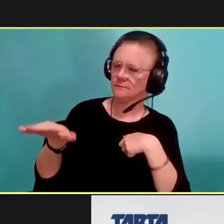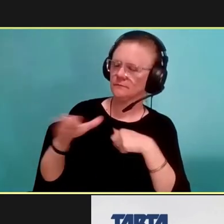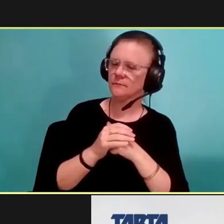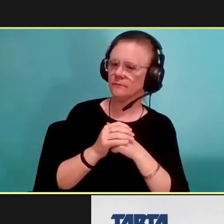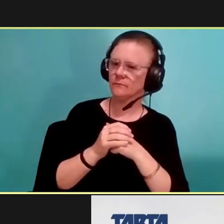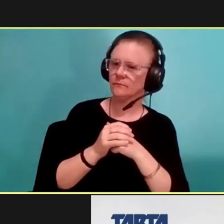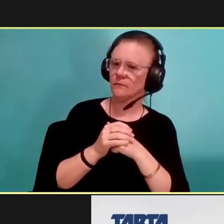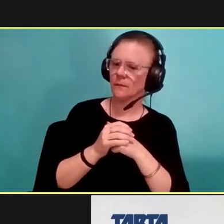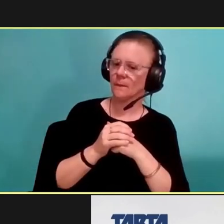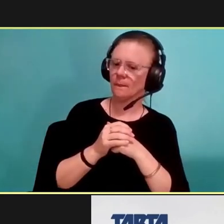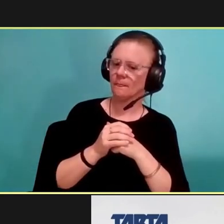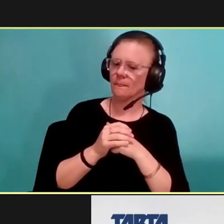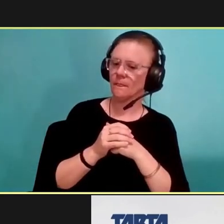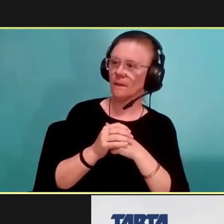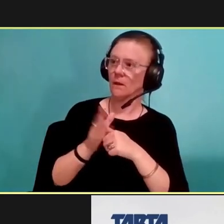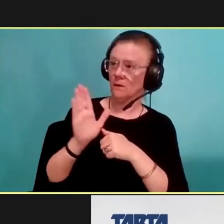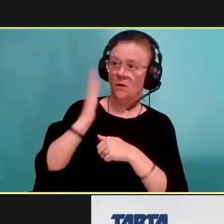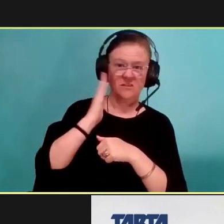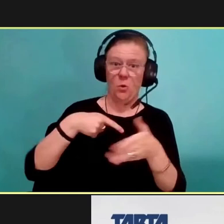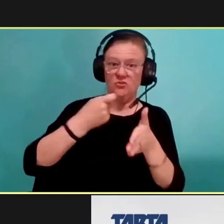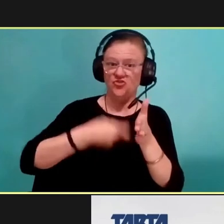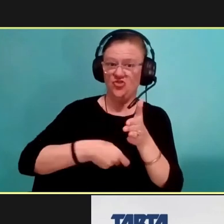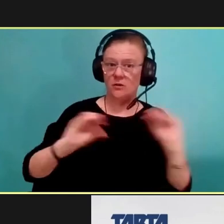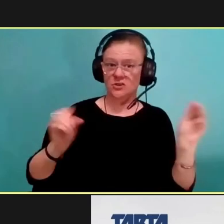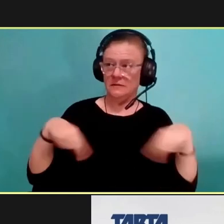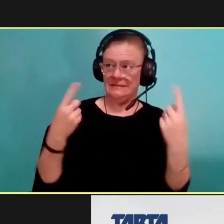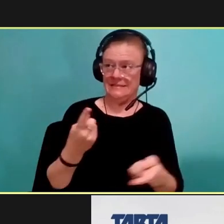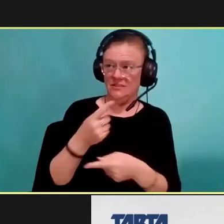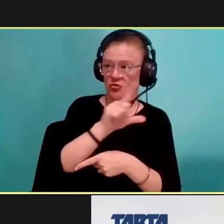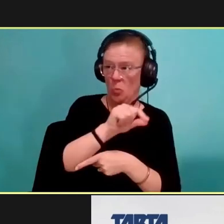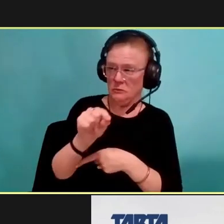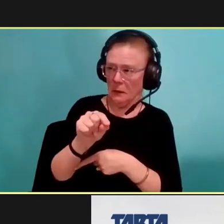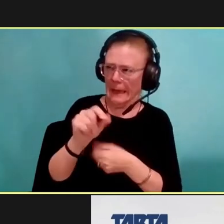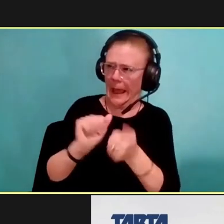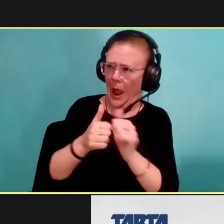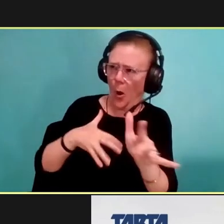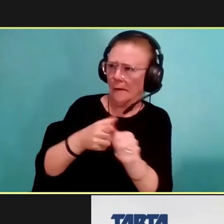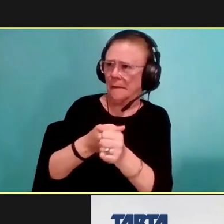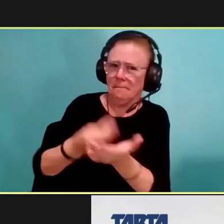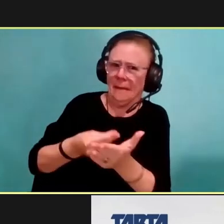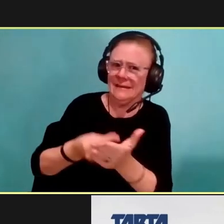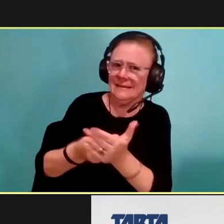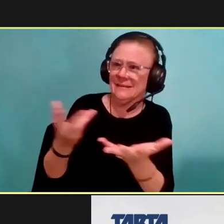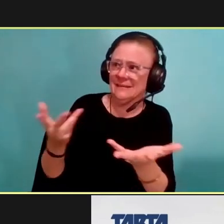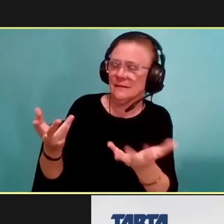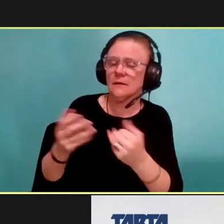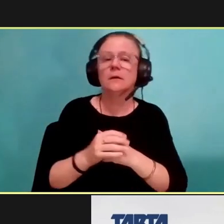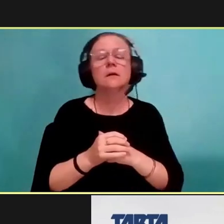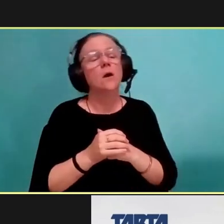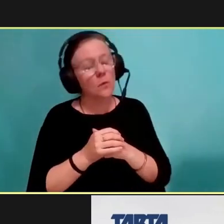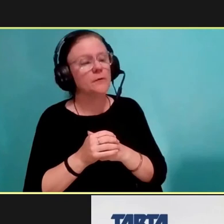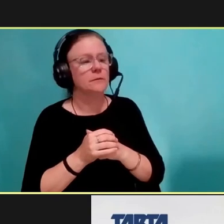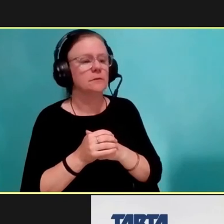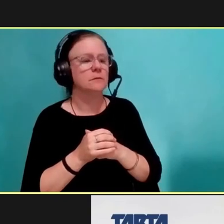know, how is Tarta making up for revenue loss through not collecting fares during COVID-19?- Well,